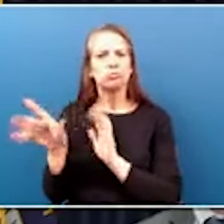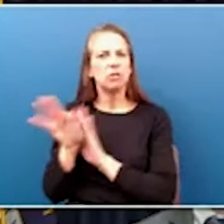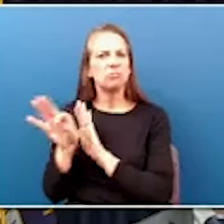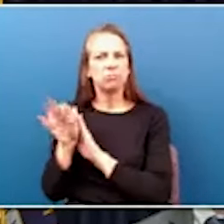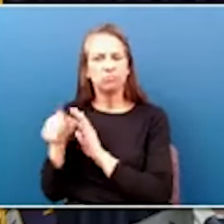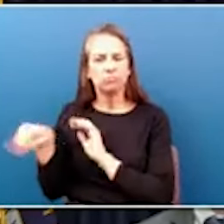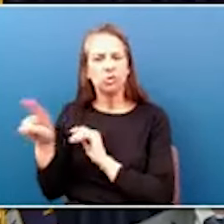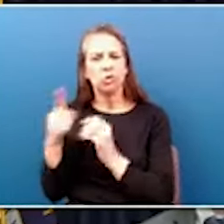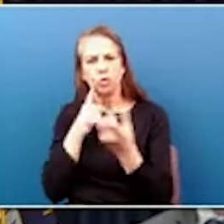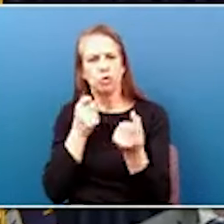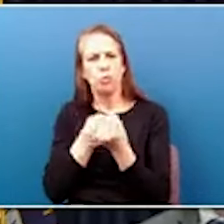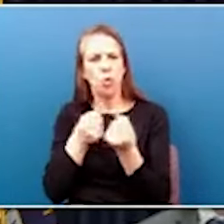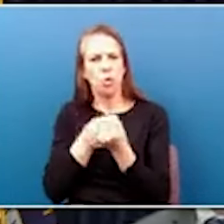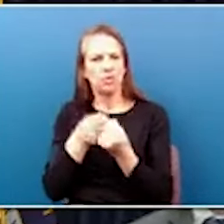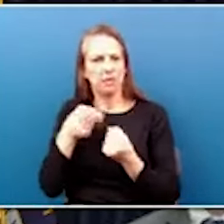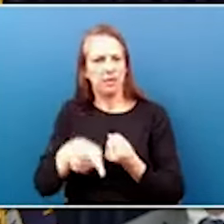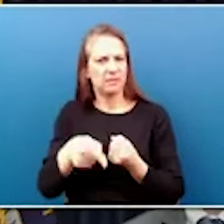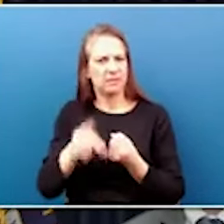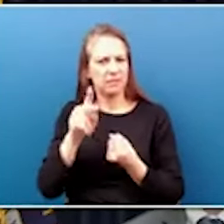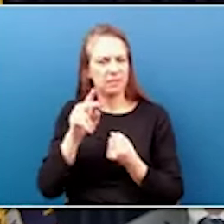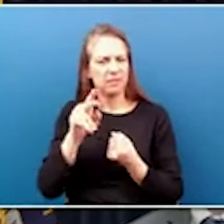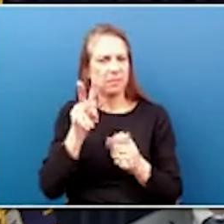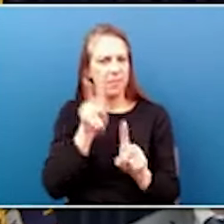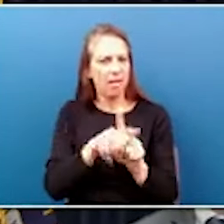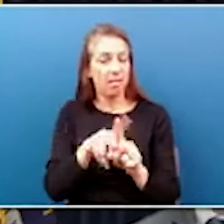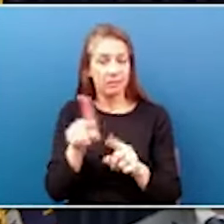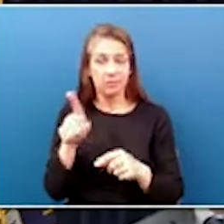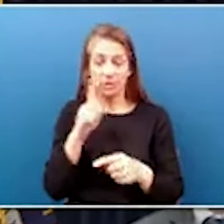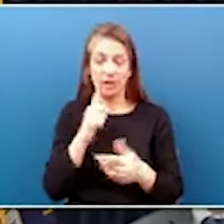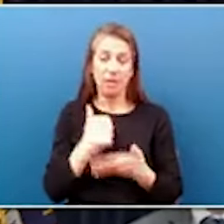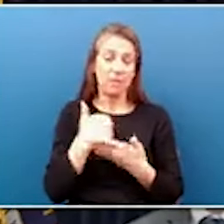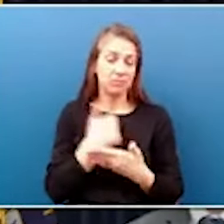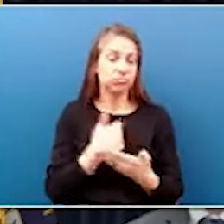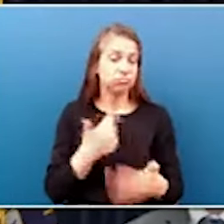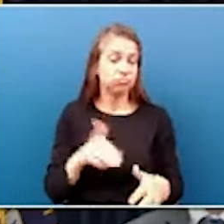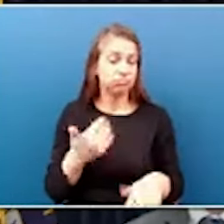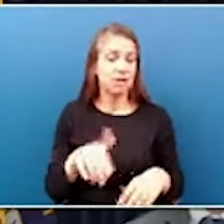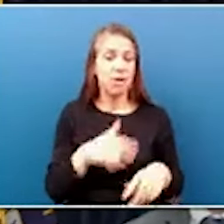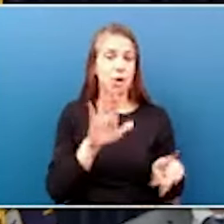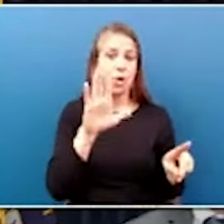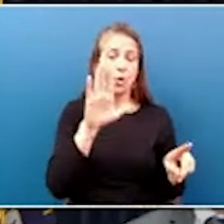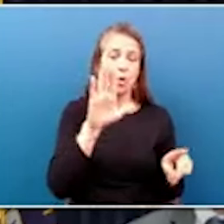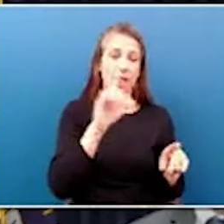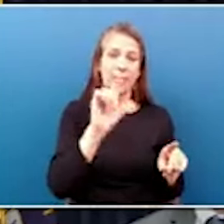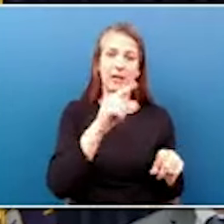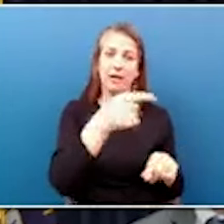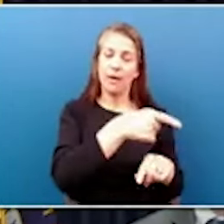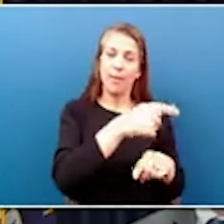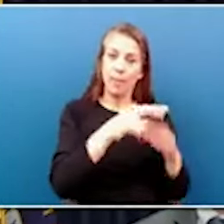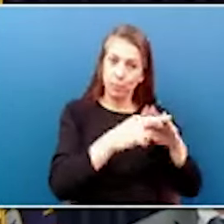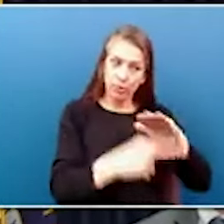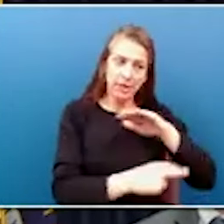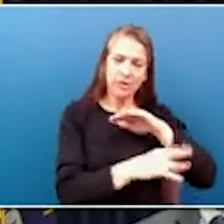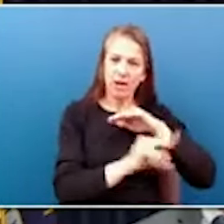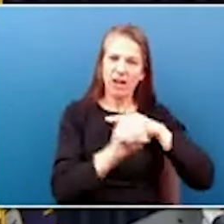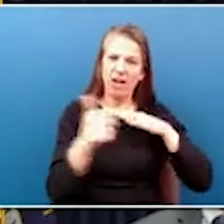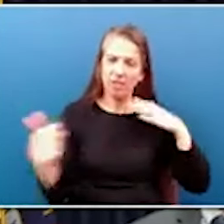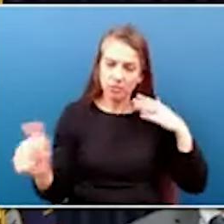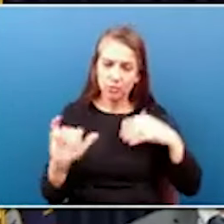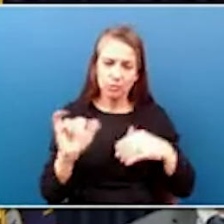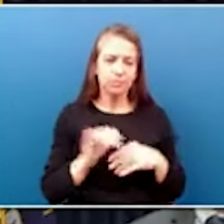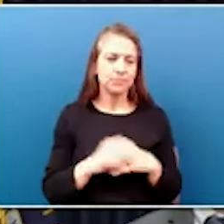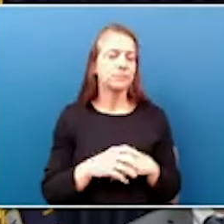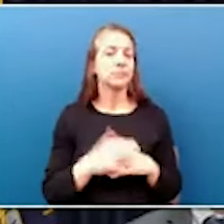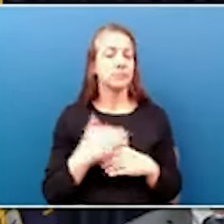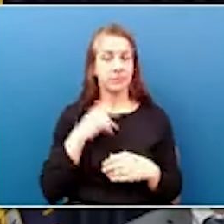infrastructure bill. It's paid some pretty good dividends for us like the Brent Spence Bridge and others. But I want to say to Senator